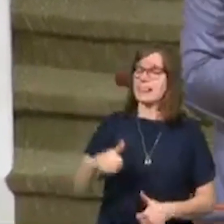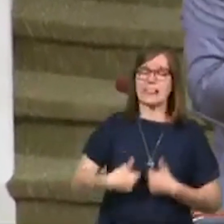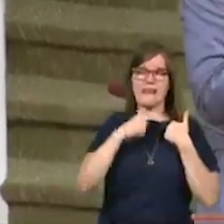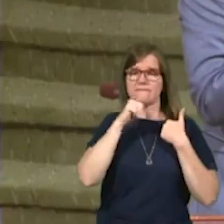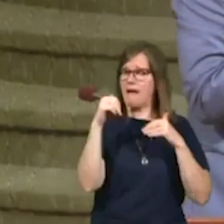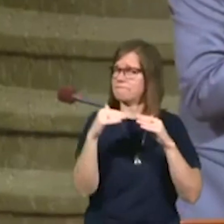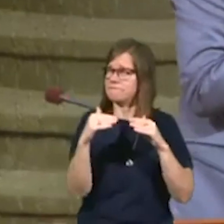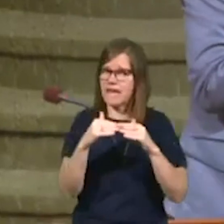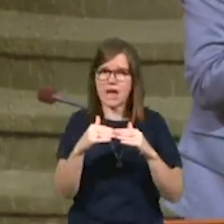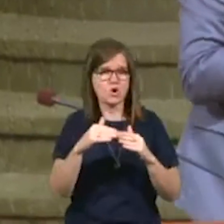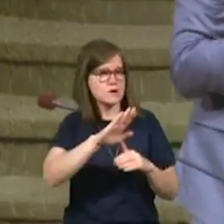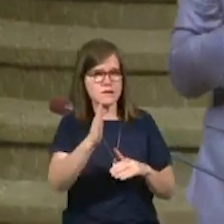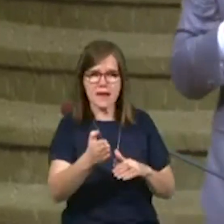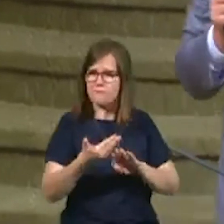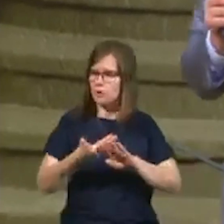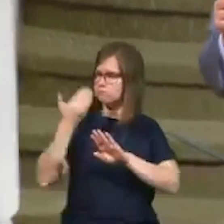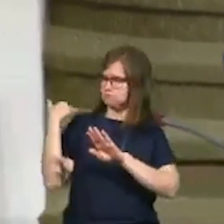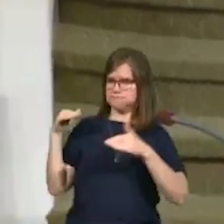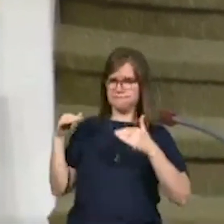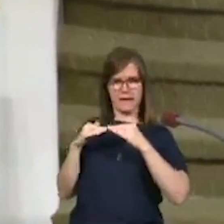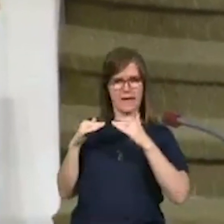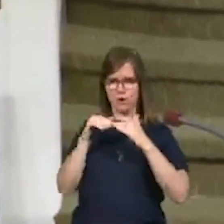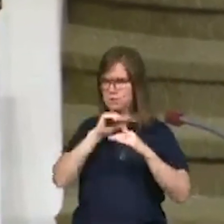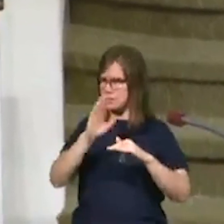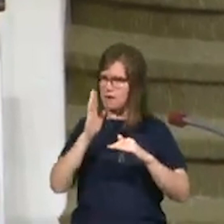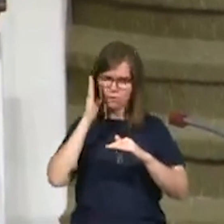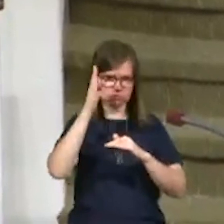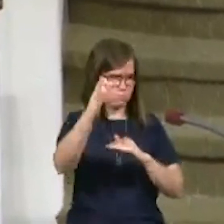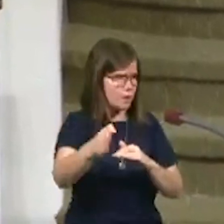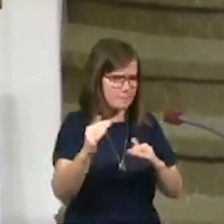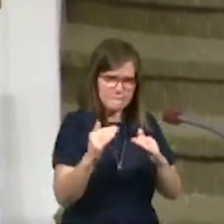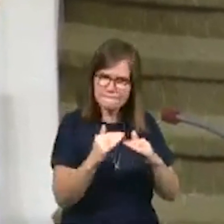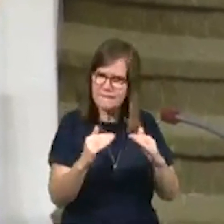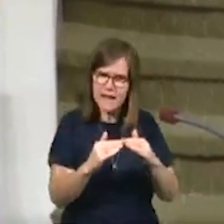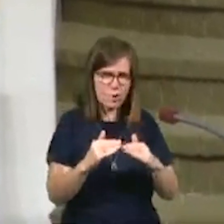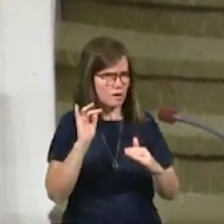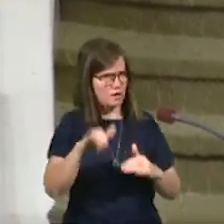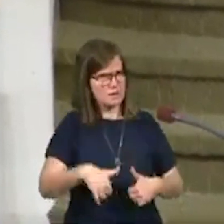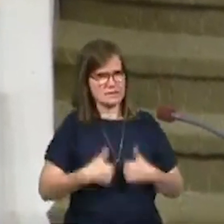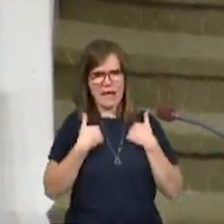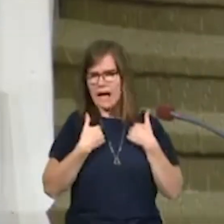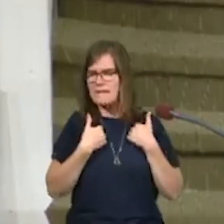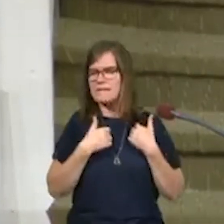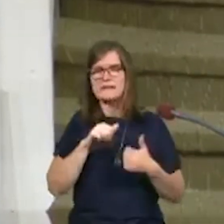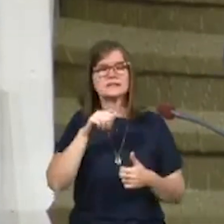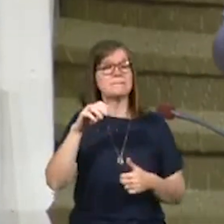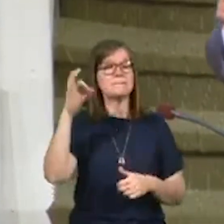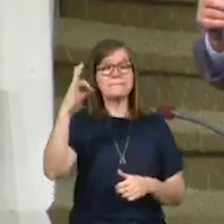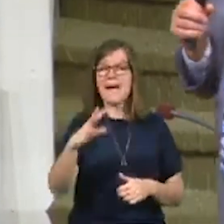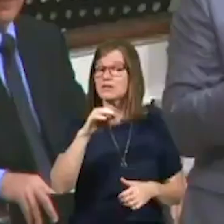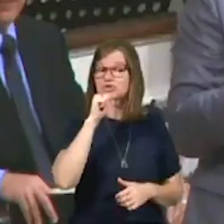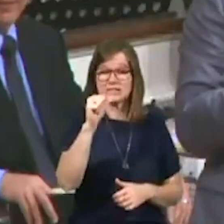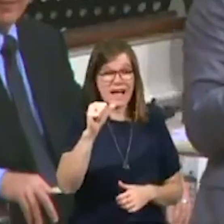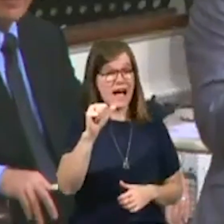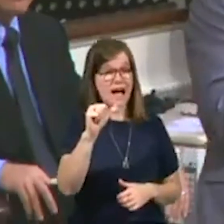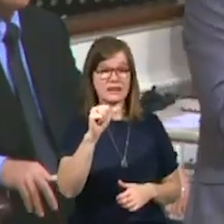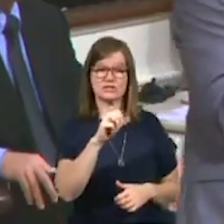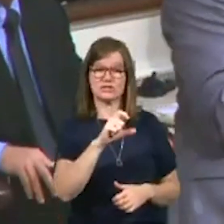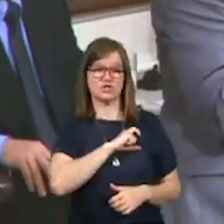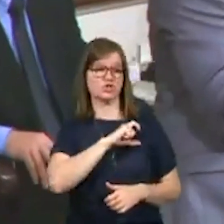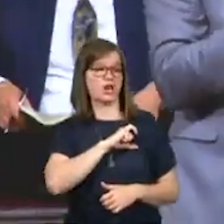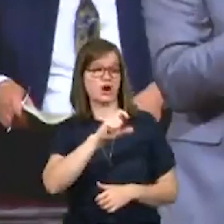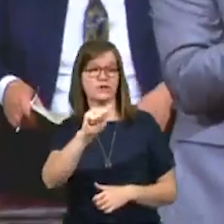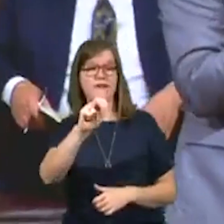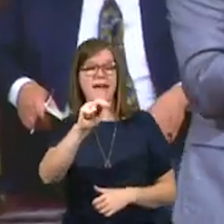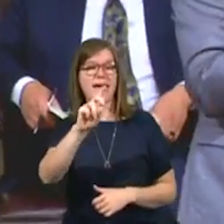been fair, never will be fair. It's not an episode of Andy Griffith. It's not pastor is not Sheriff Andy. He really isn't, and no matter, listen, he